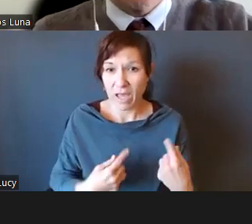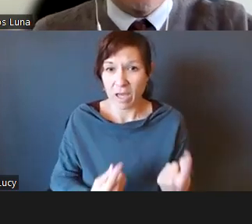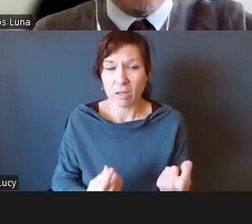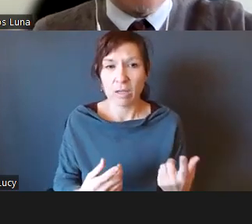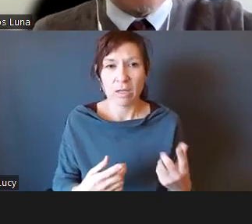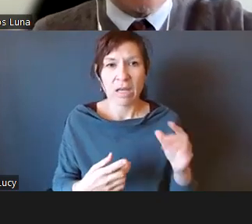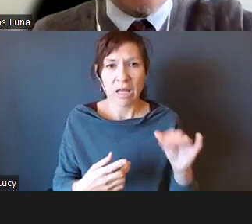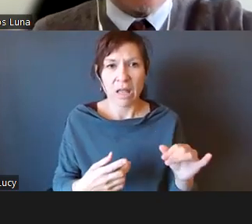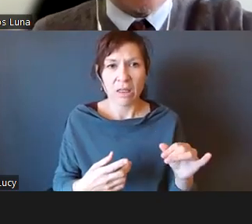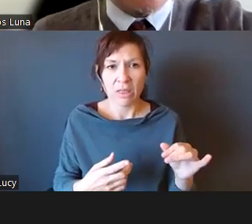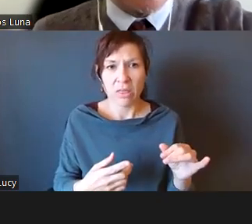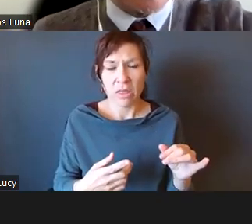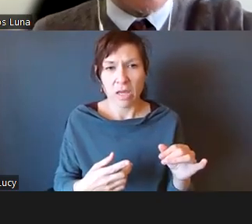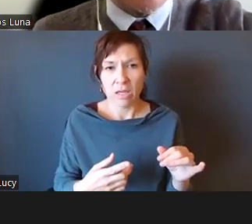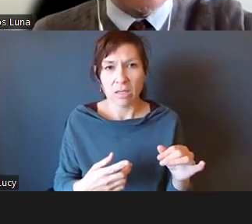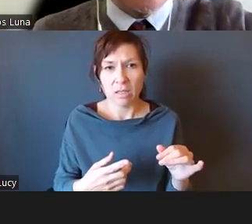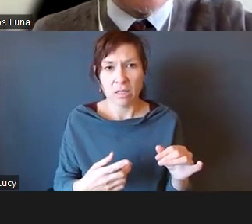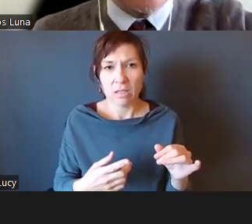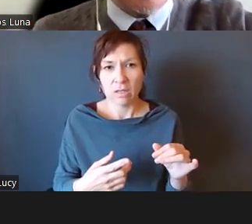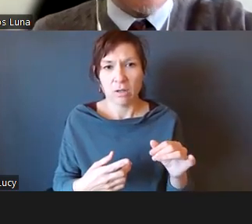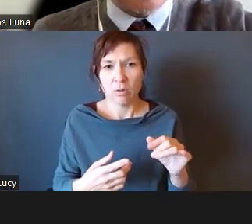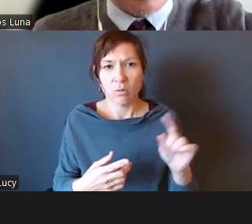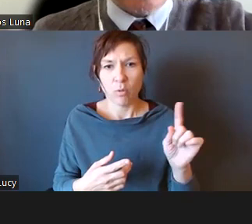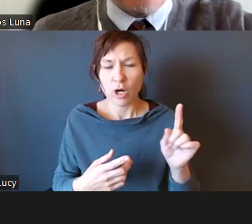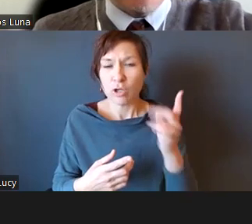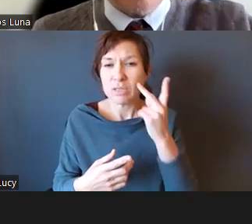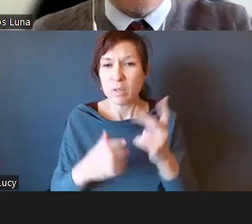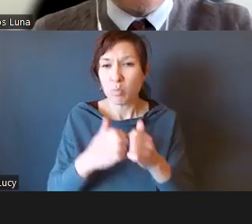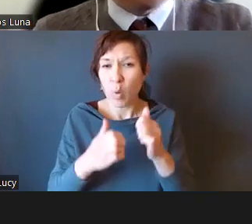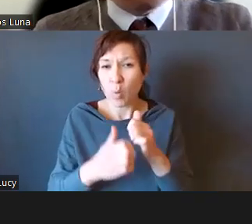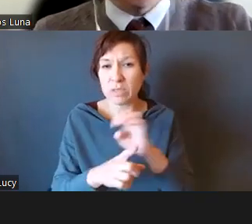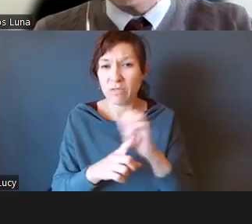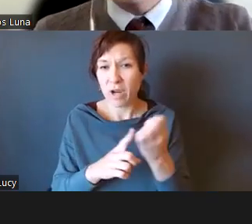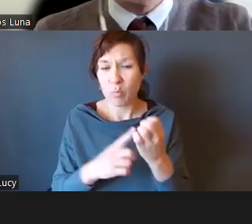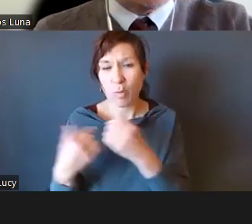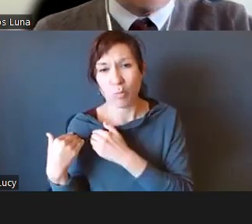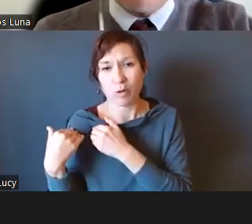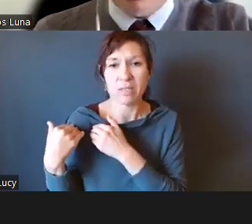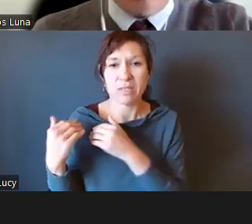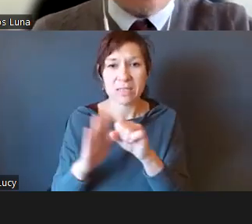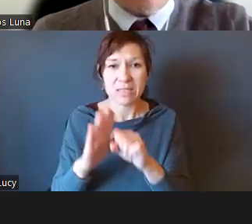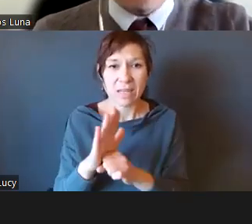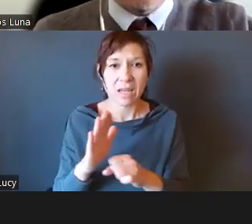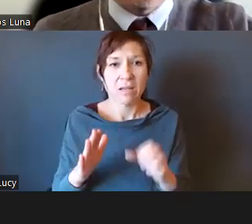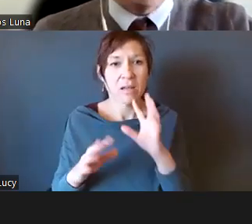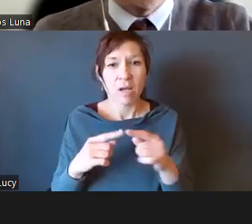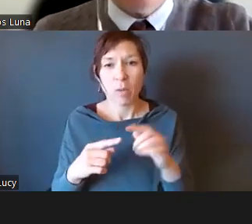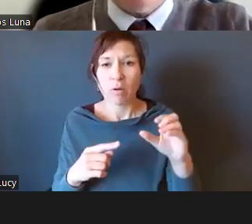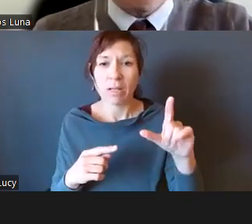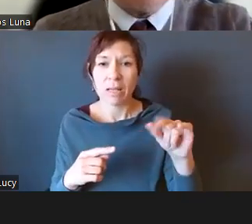of where you find most environmental burdens in the state. It's actually in talk climate change risk for